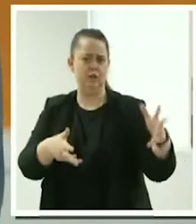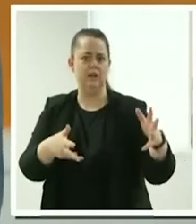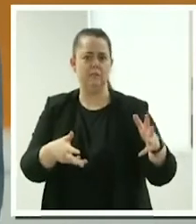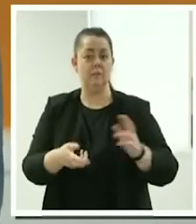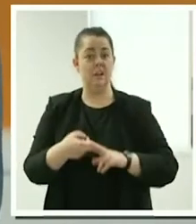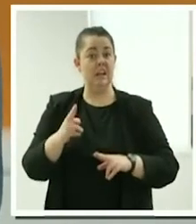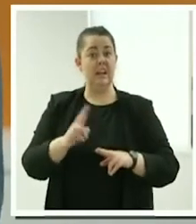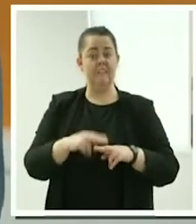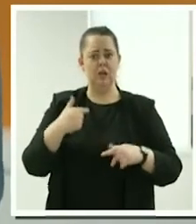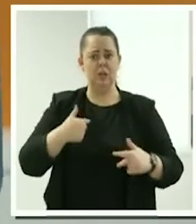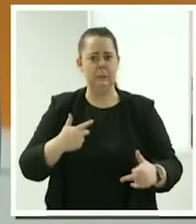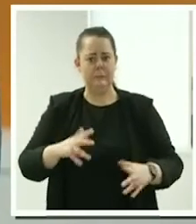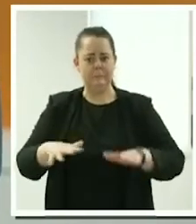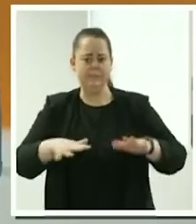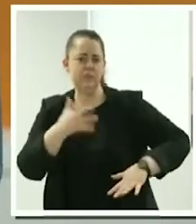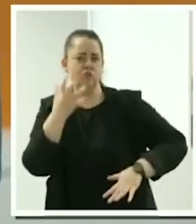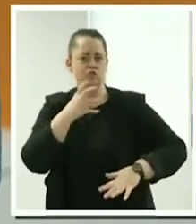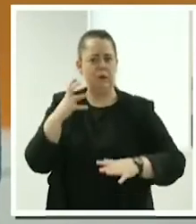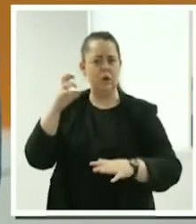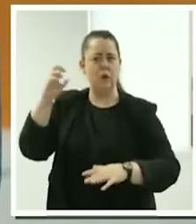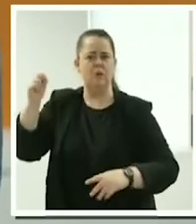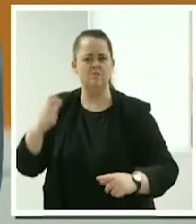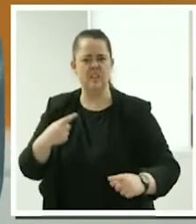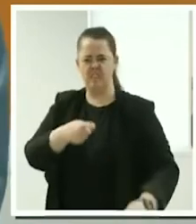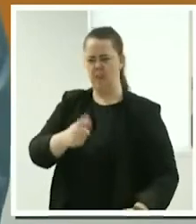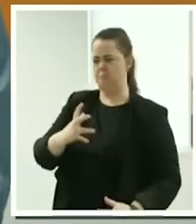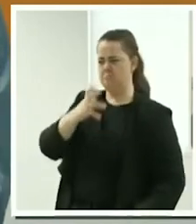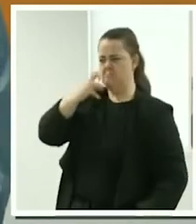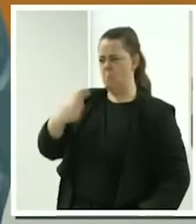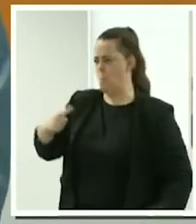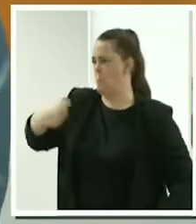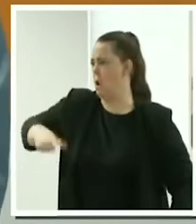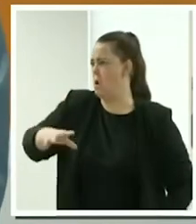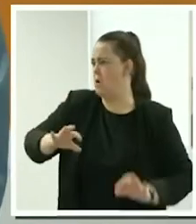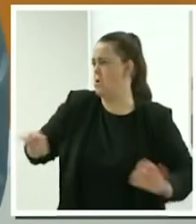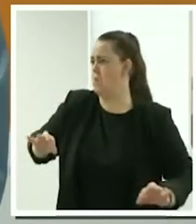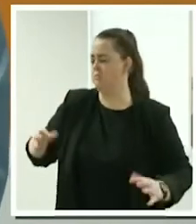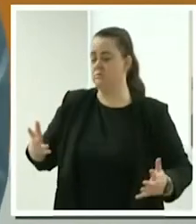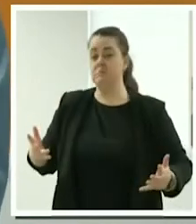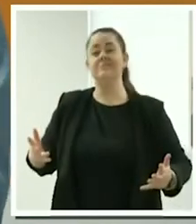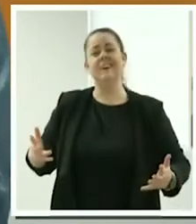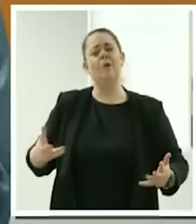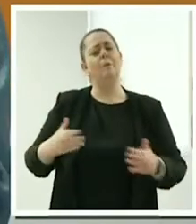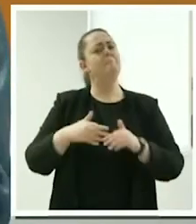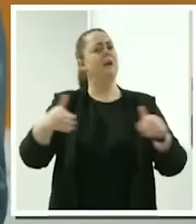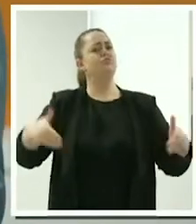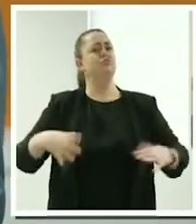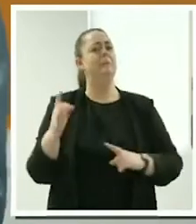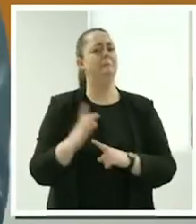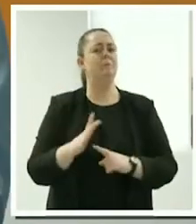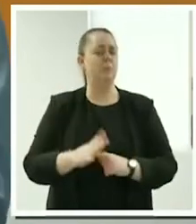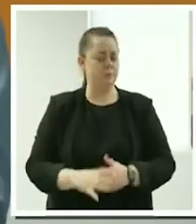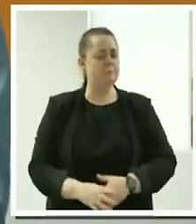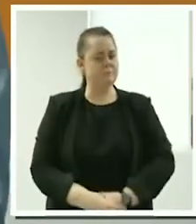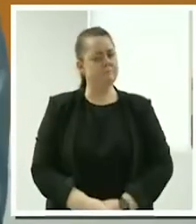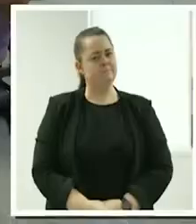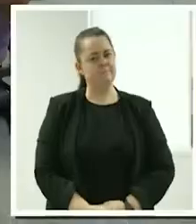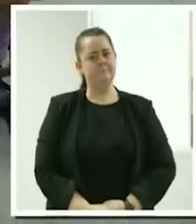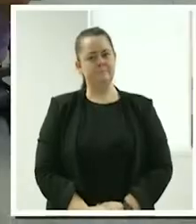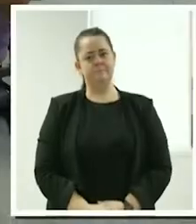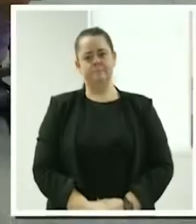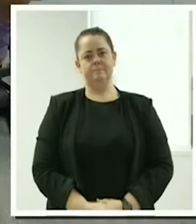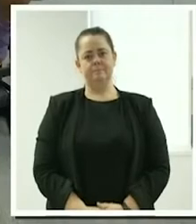questioning why. So I think the boundaries are very important as to what you do, yeah.